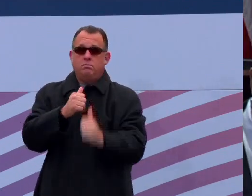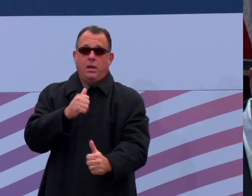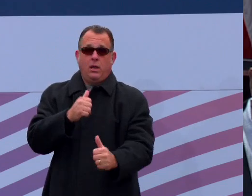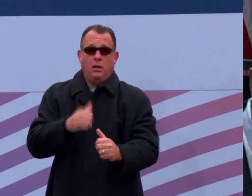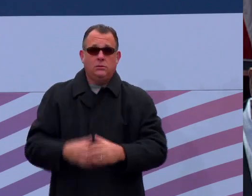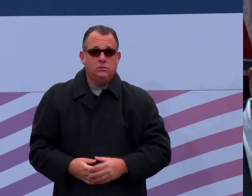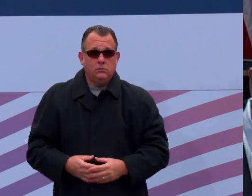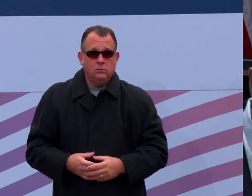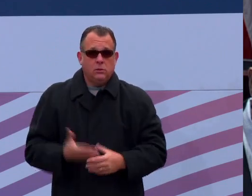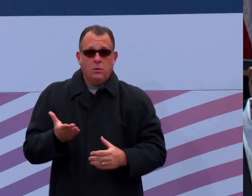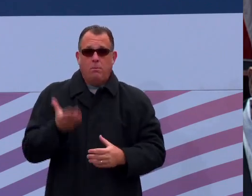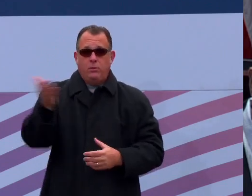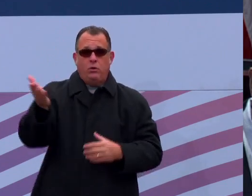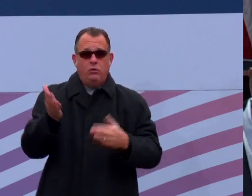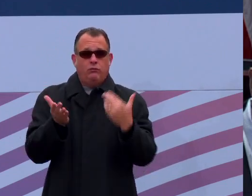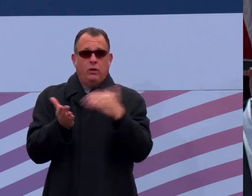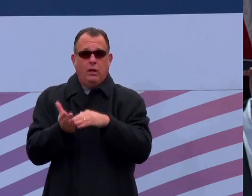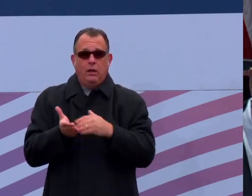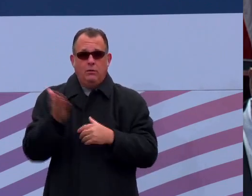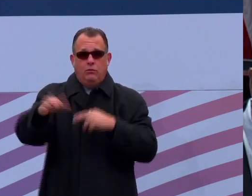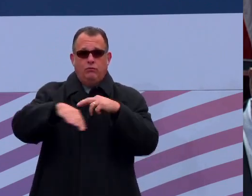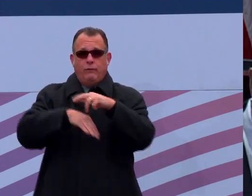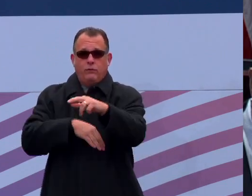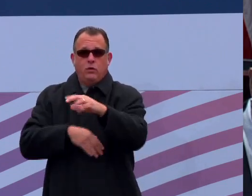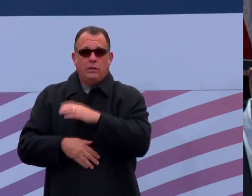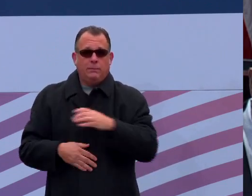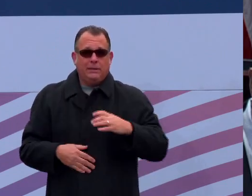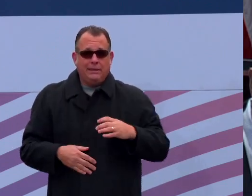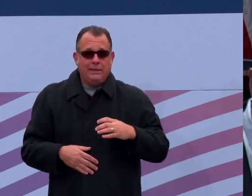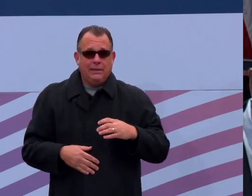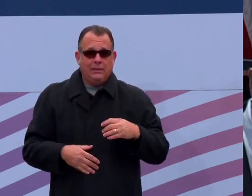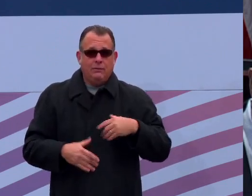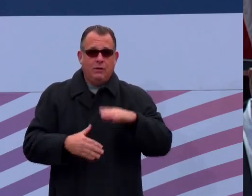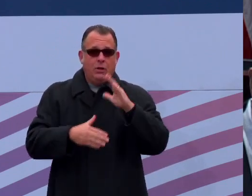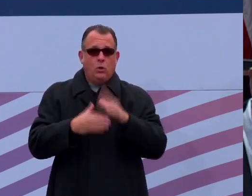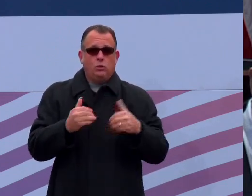is re-referred to the Committee on Appropriations. This concludes today's calendar.